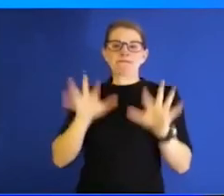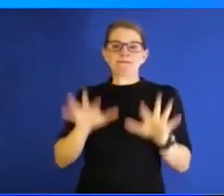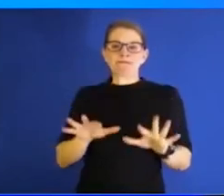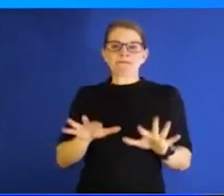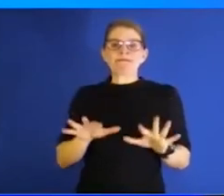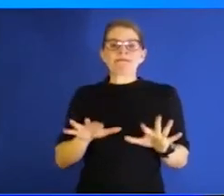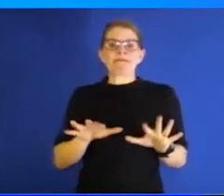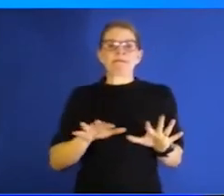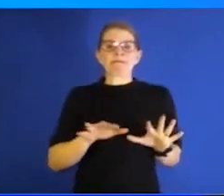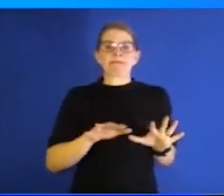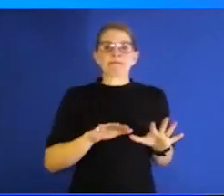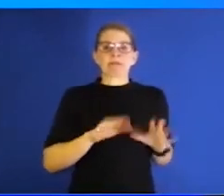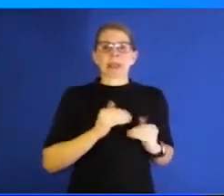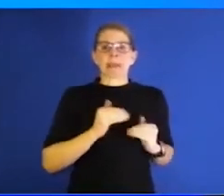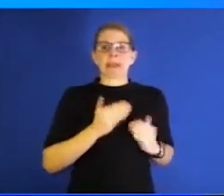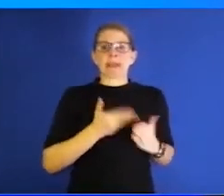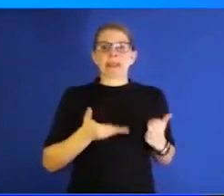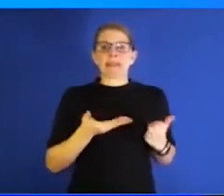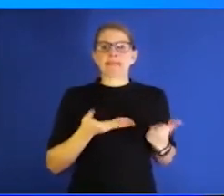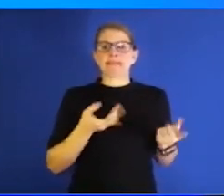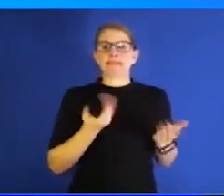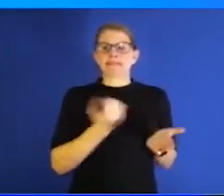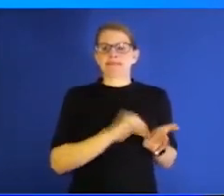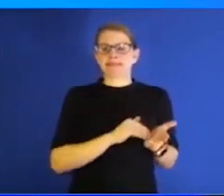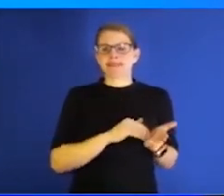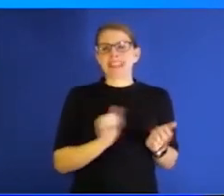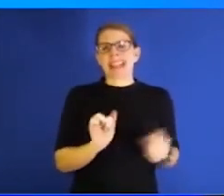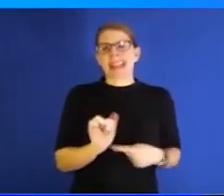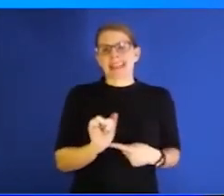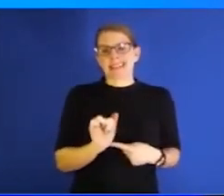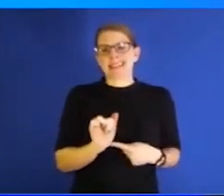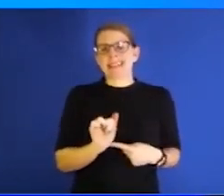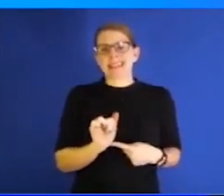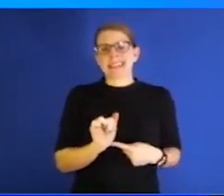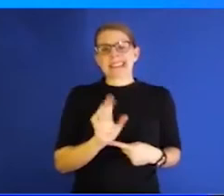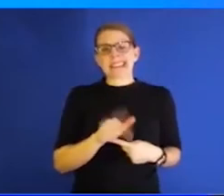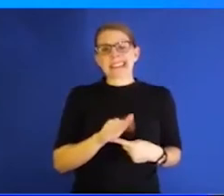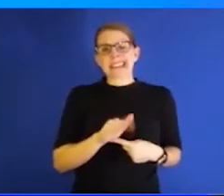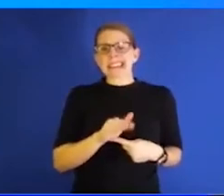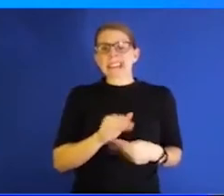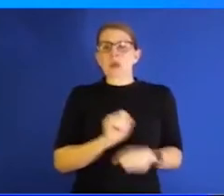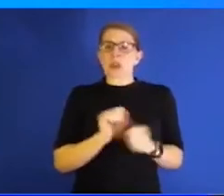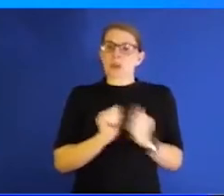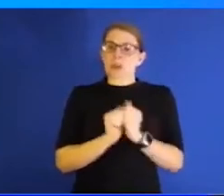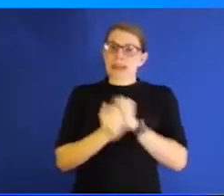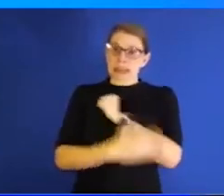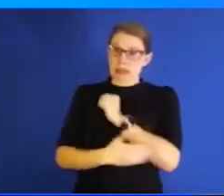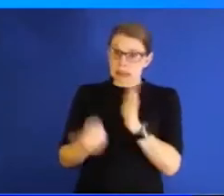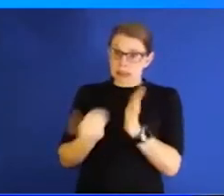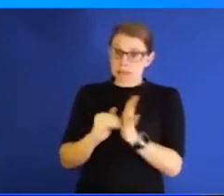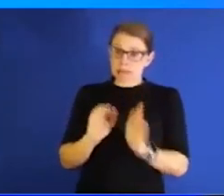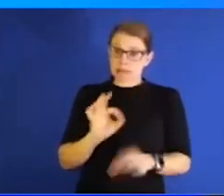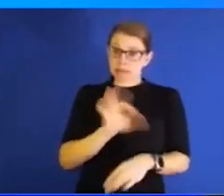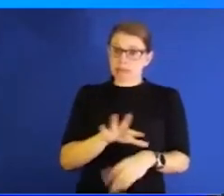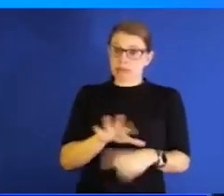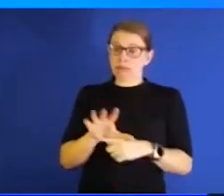particularly in the athletics realm of saying we're really working with the county again. And the county went back to a mask mandate, which they had lifted. So